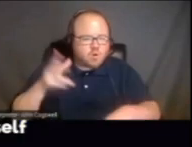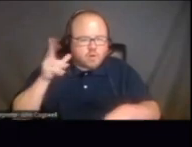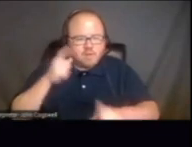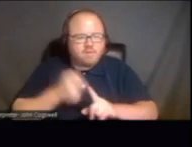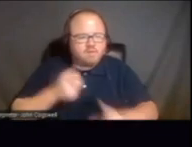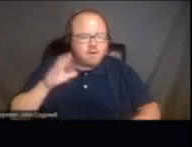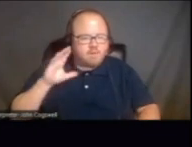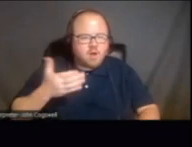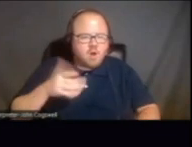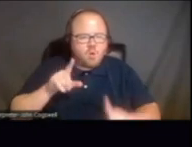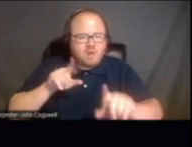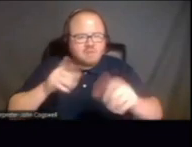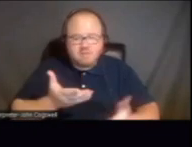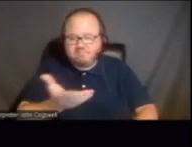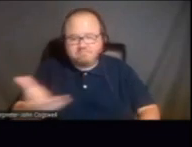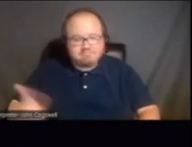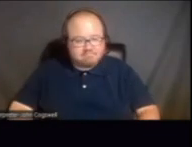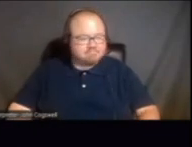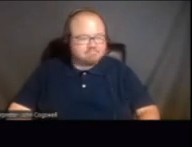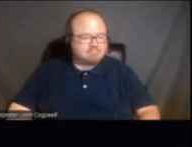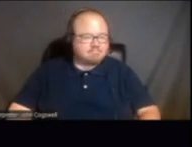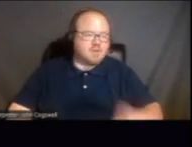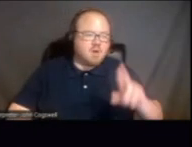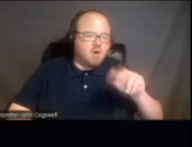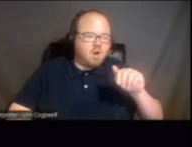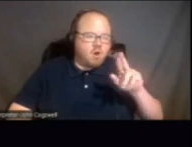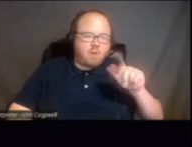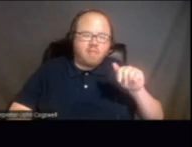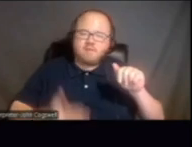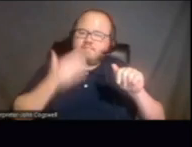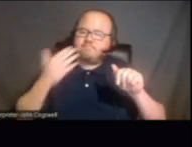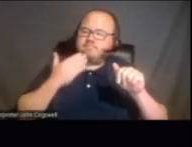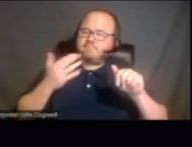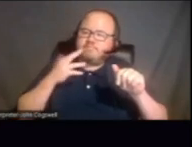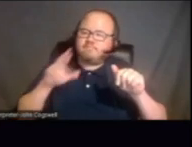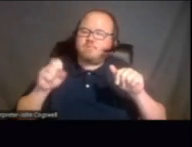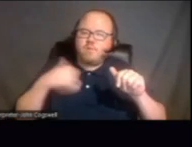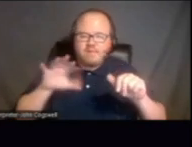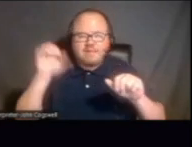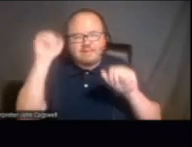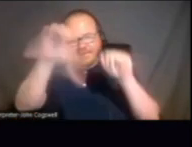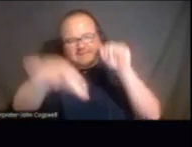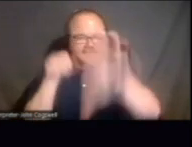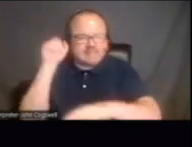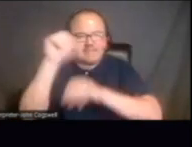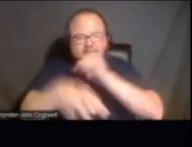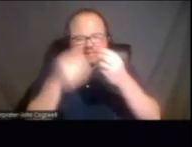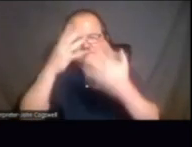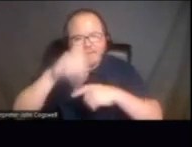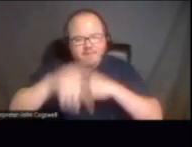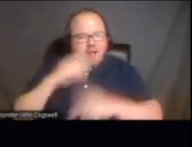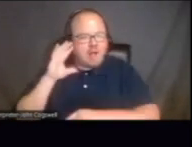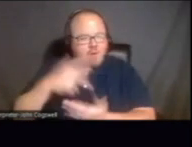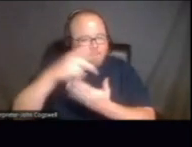our attendees. Thank you, Rosie. Now that we have given you a lot of information about our program and